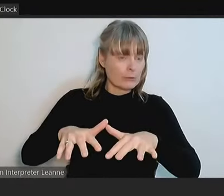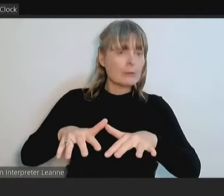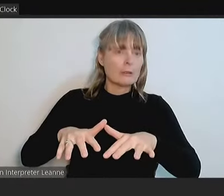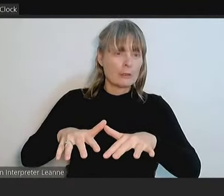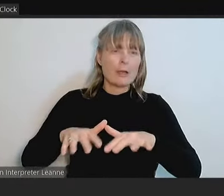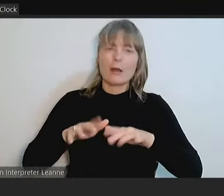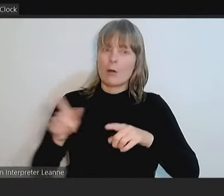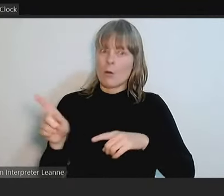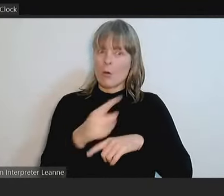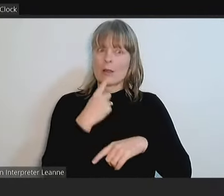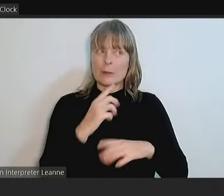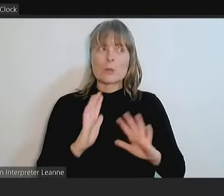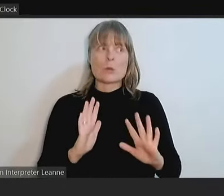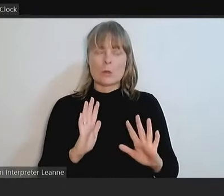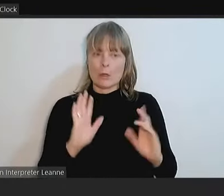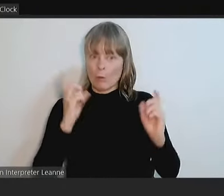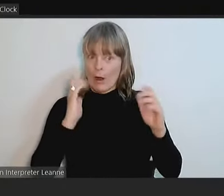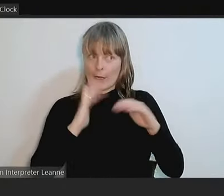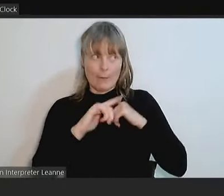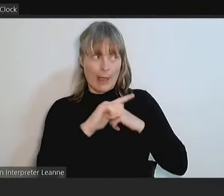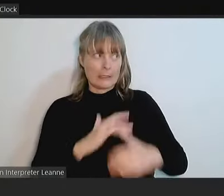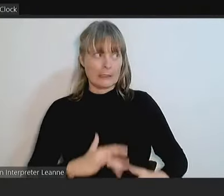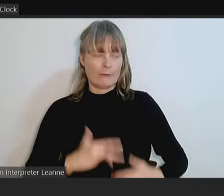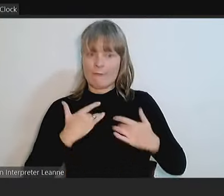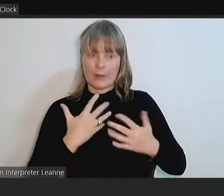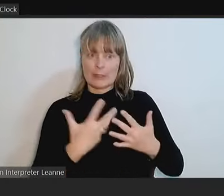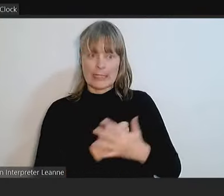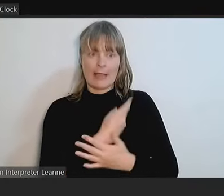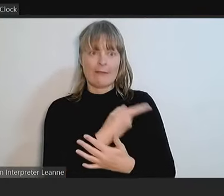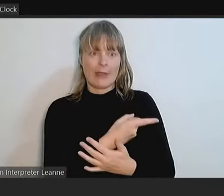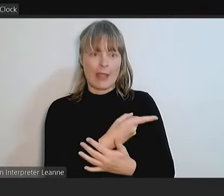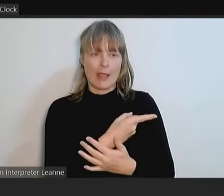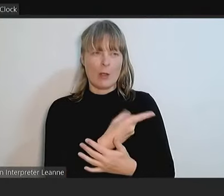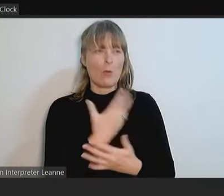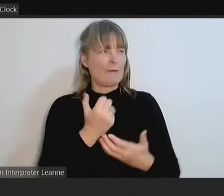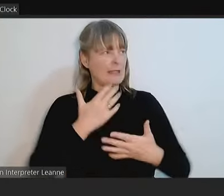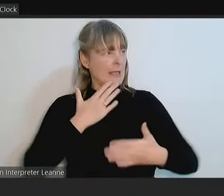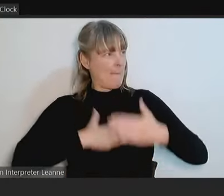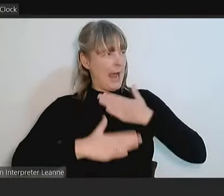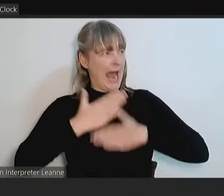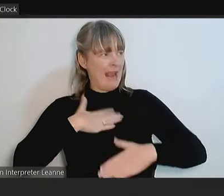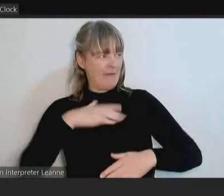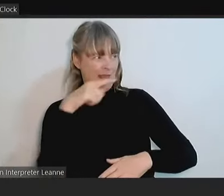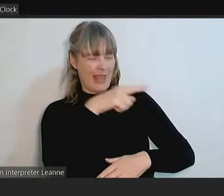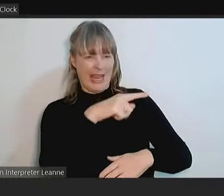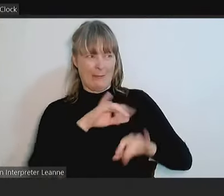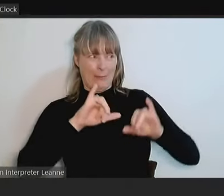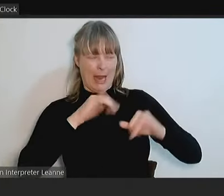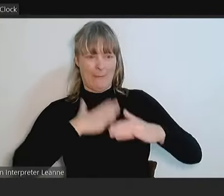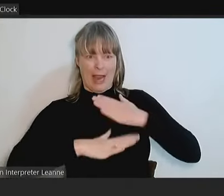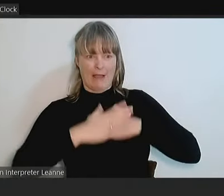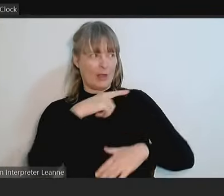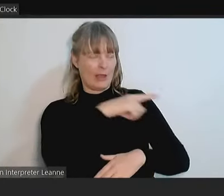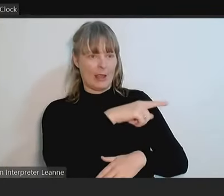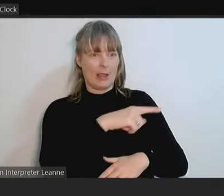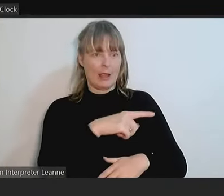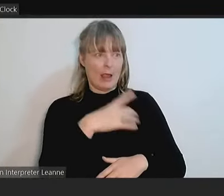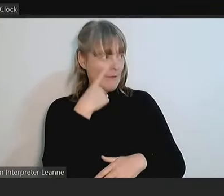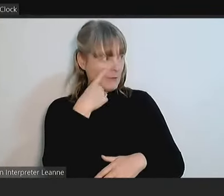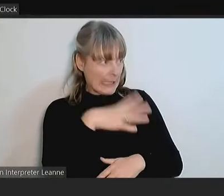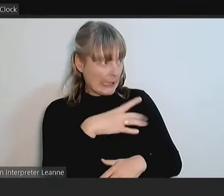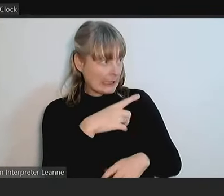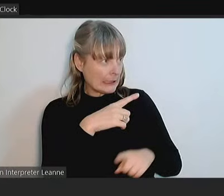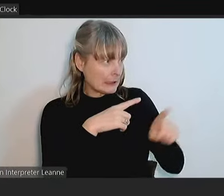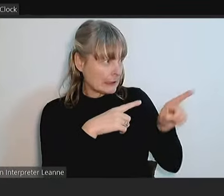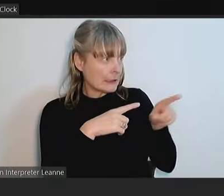concern around their safety for this and particularly the unruly behaviour which has been observed and seen by a lot of people out in the